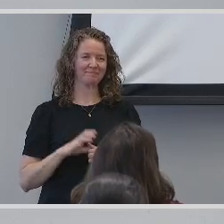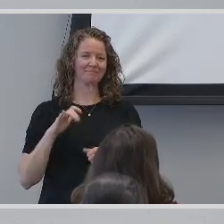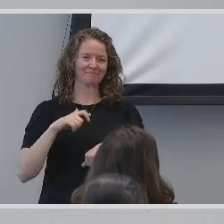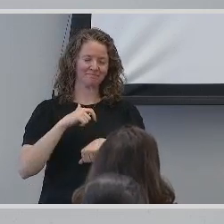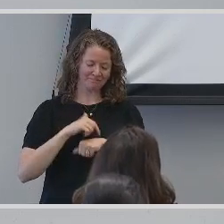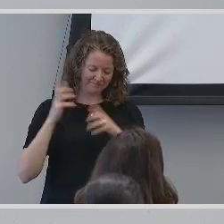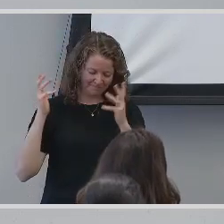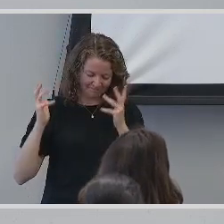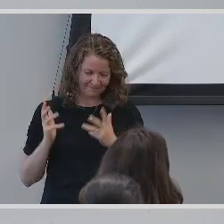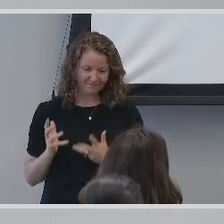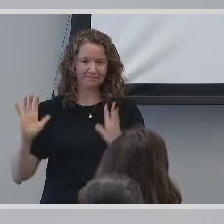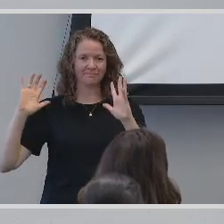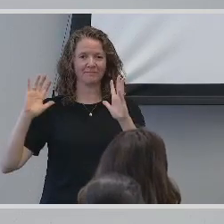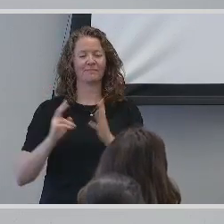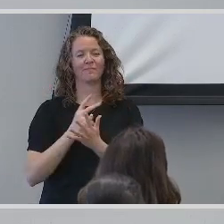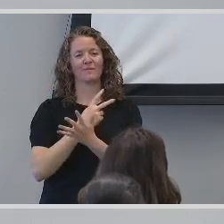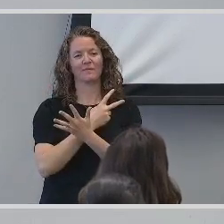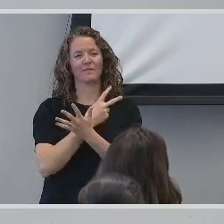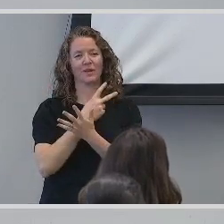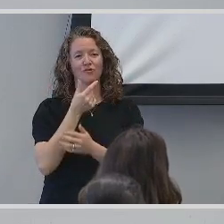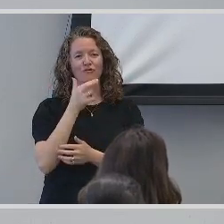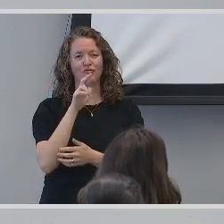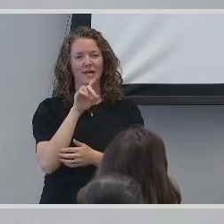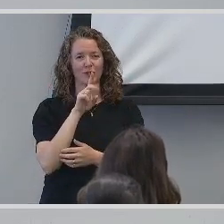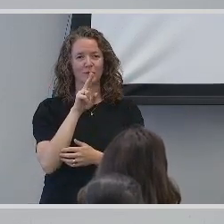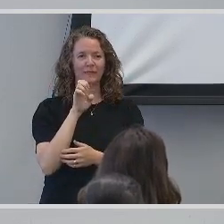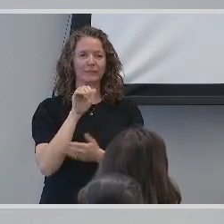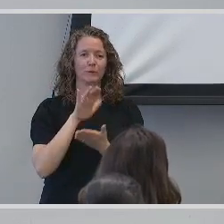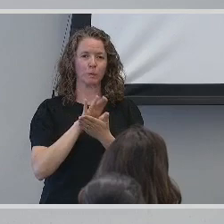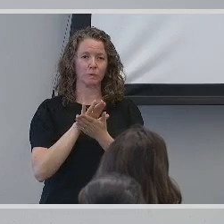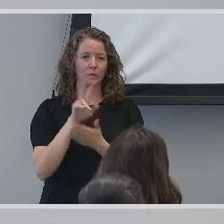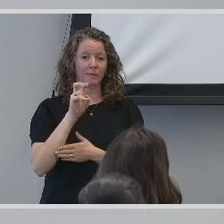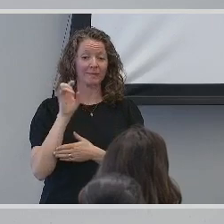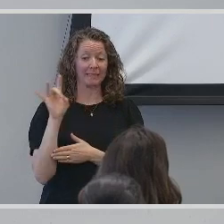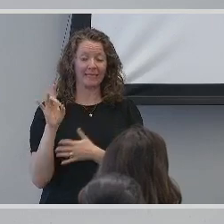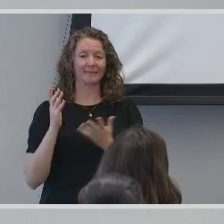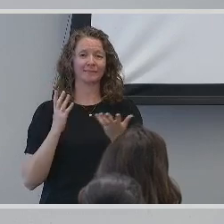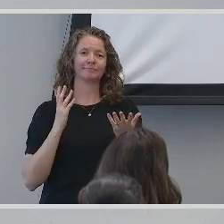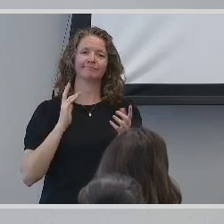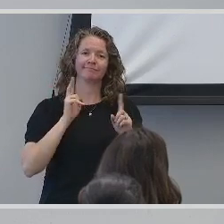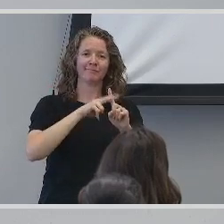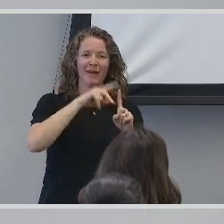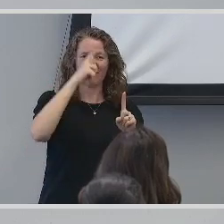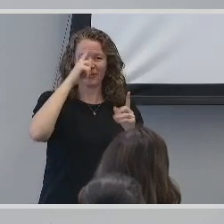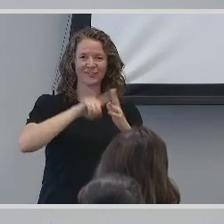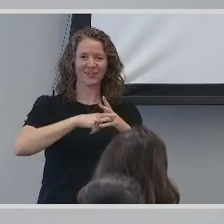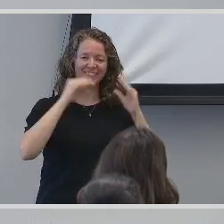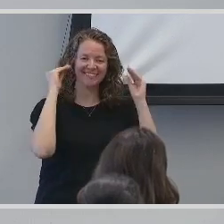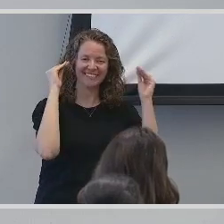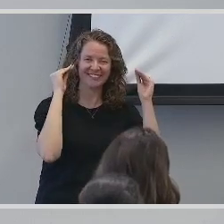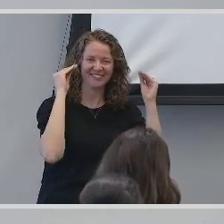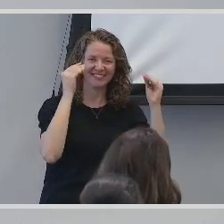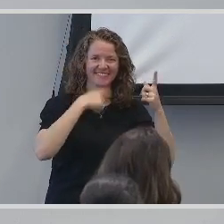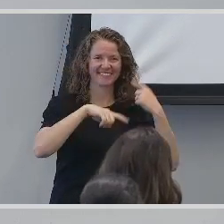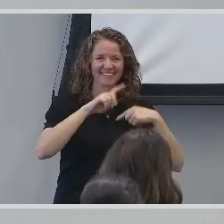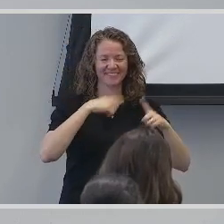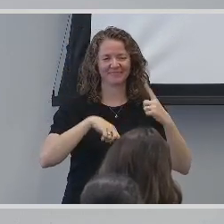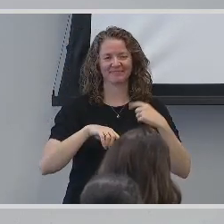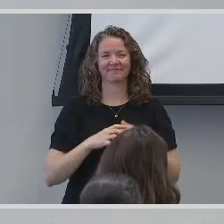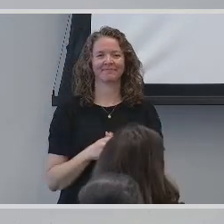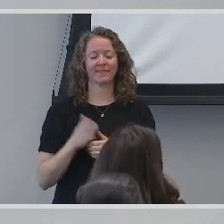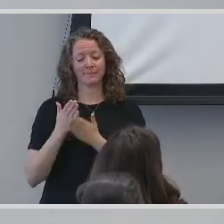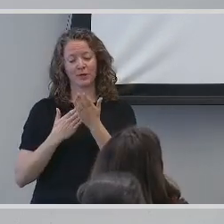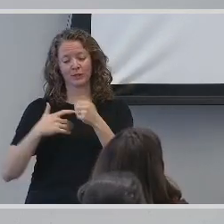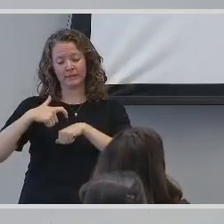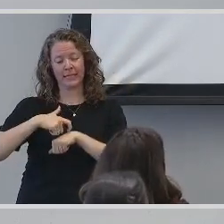After completing graduate school in 2008, I eagerly applied for teaching positions in sign language. I started with a part-time job